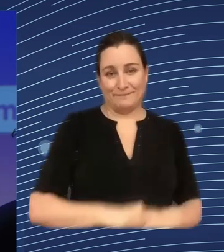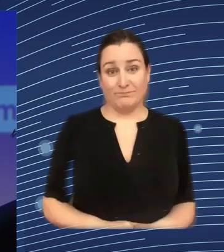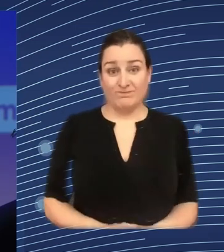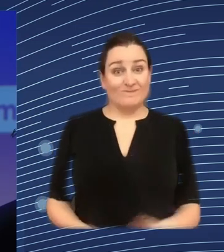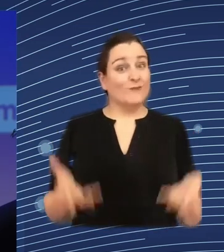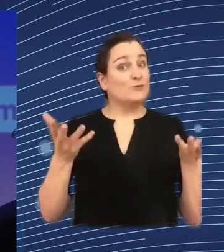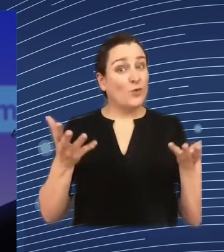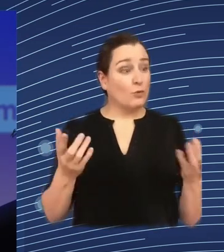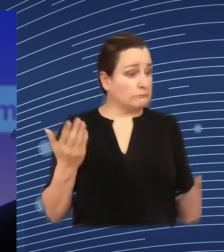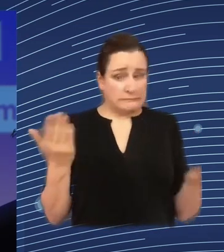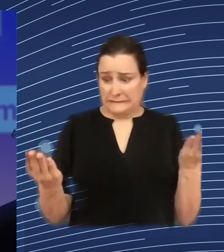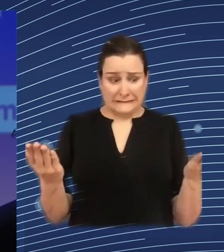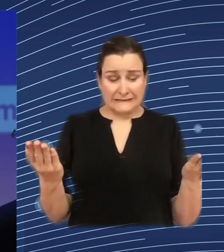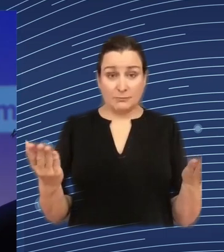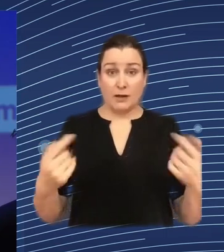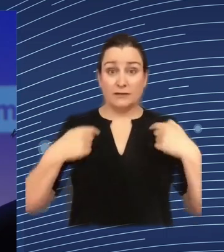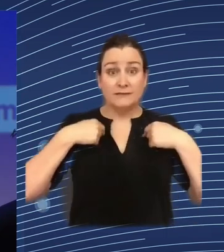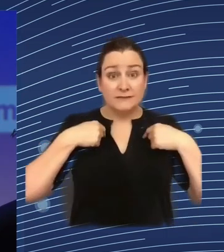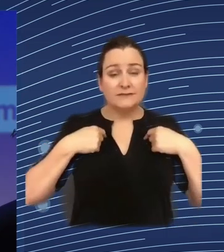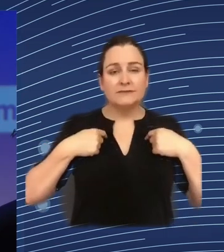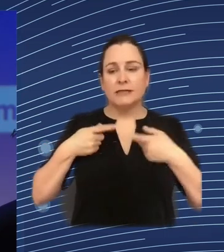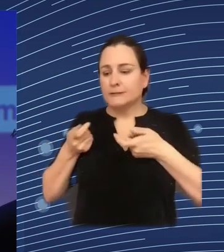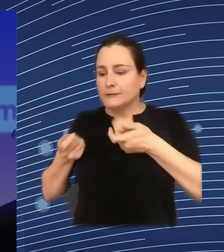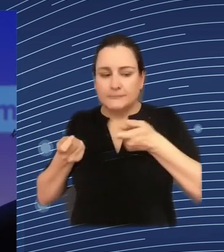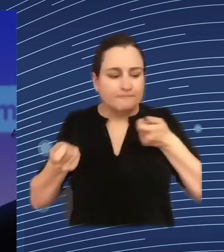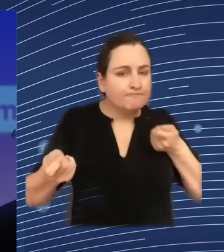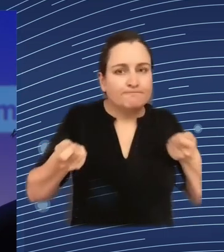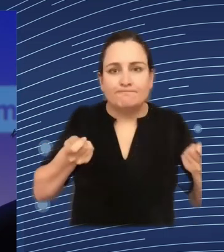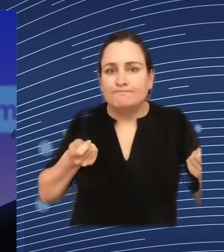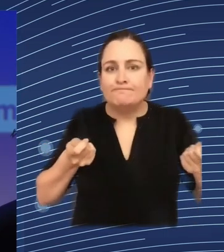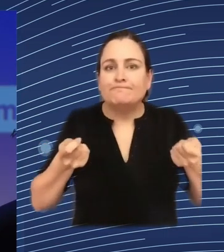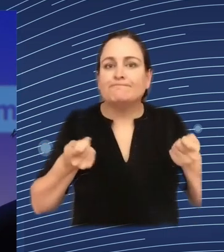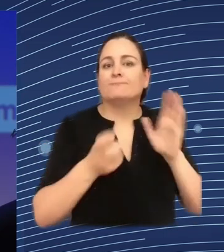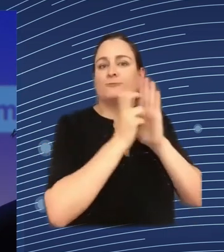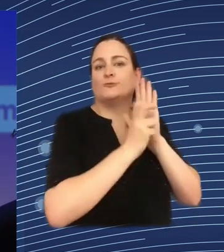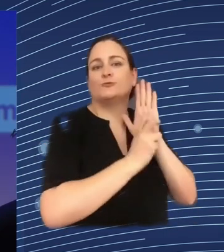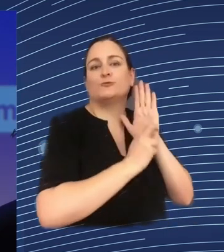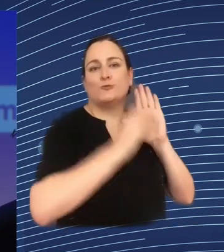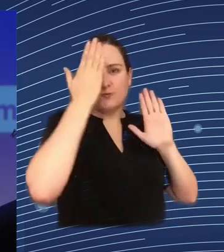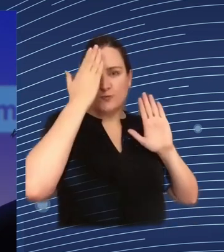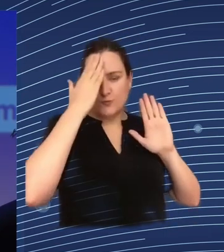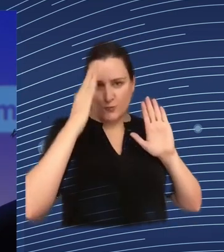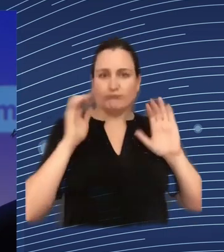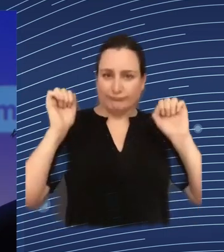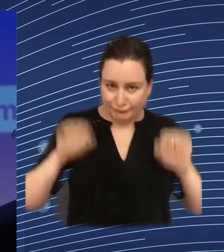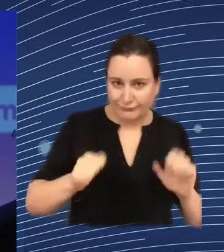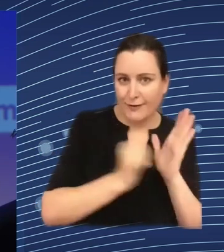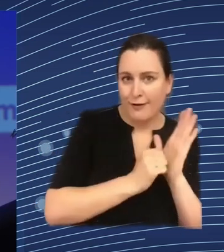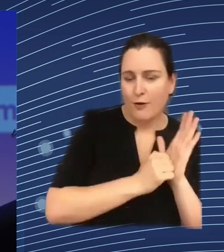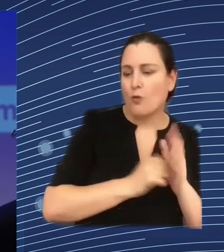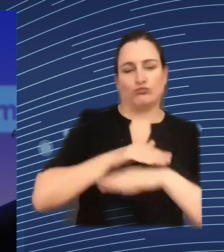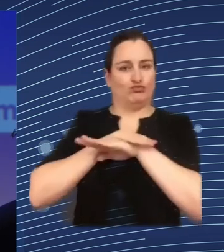use it for good things using opportunities and limiting the use of of the bad or